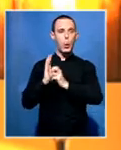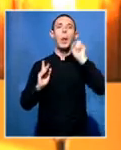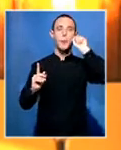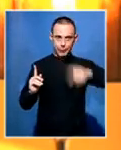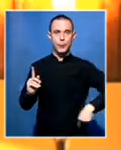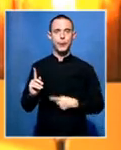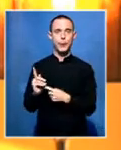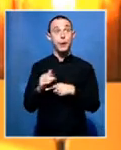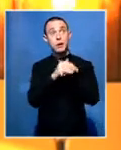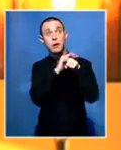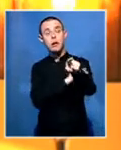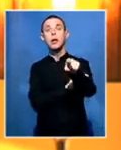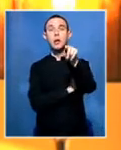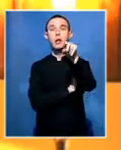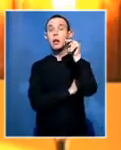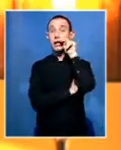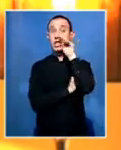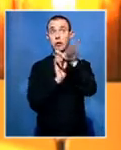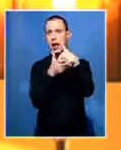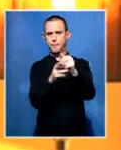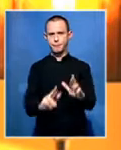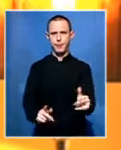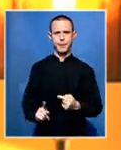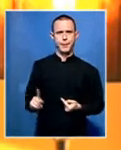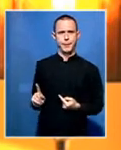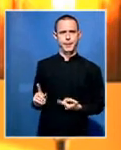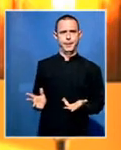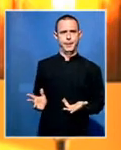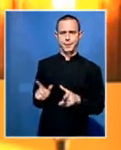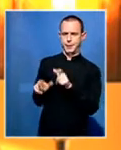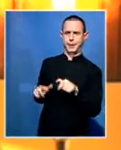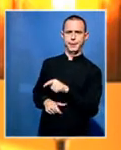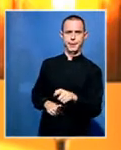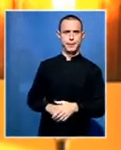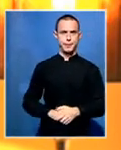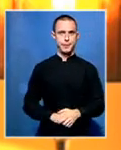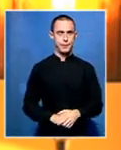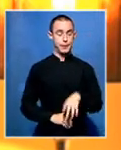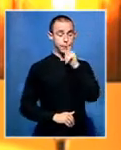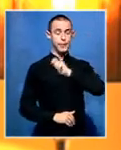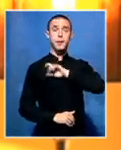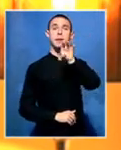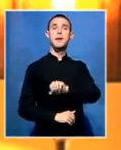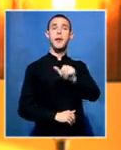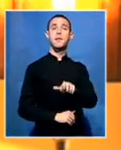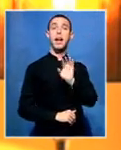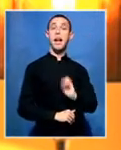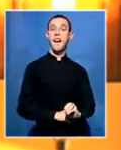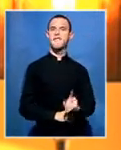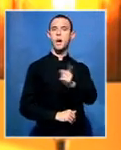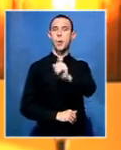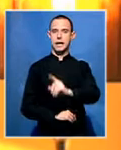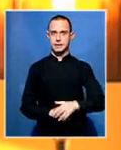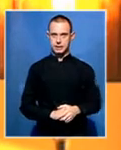absolutely no business to be there. And in fact, South Africa has what is called the Foreign